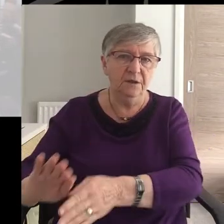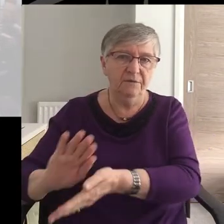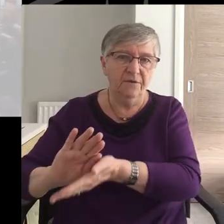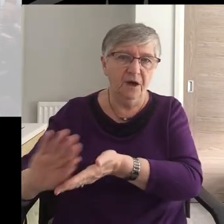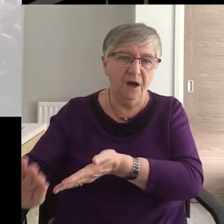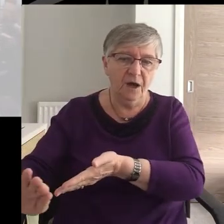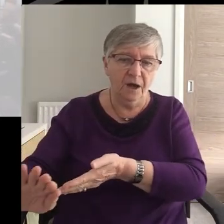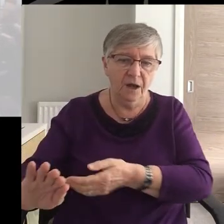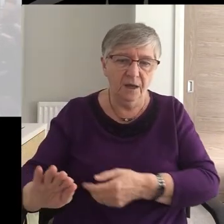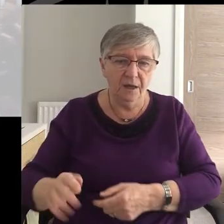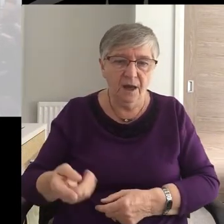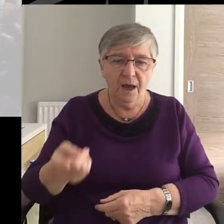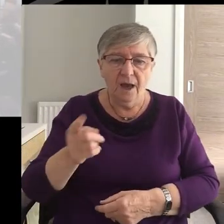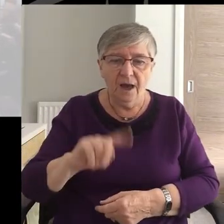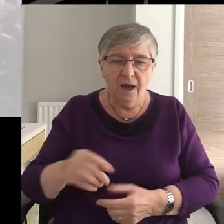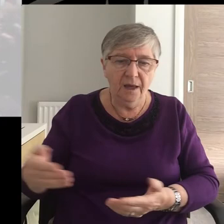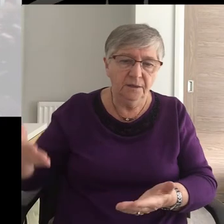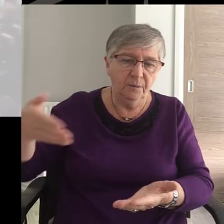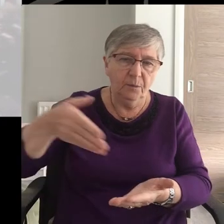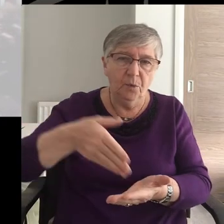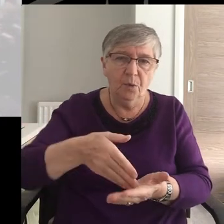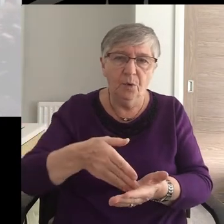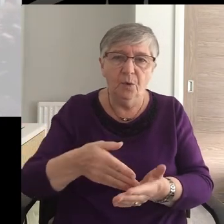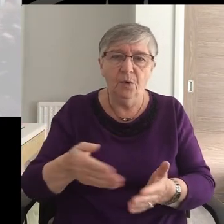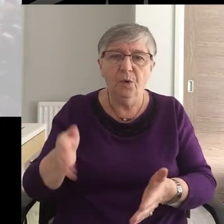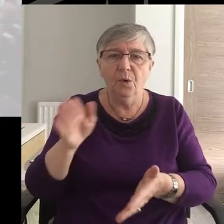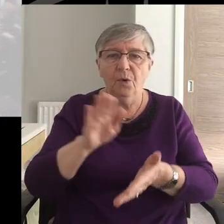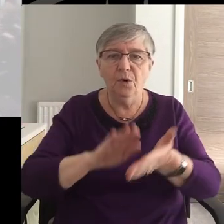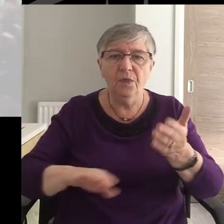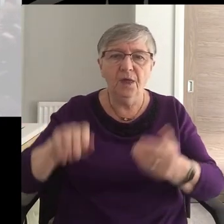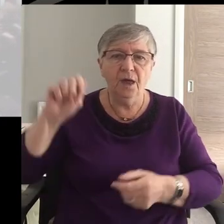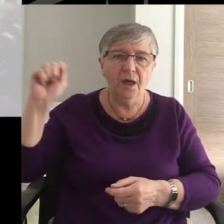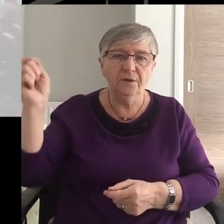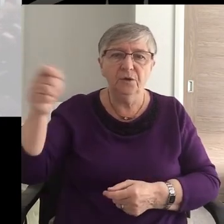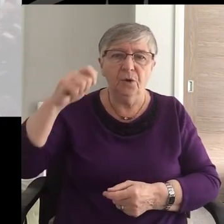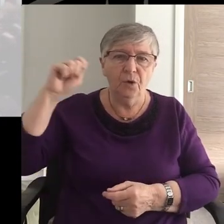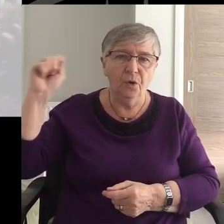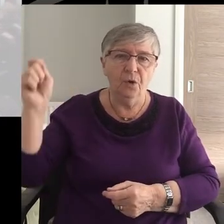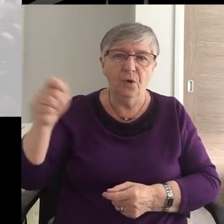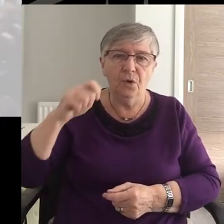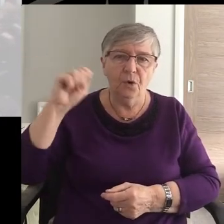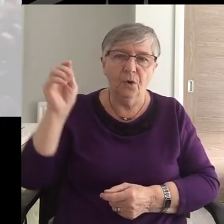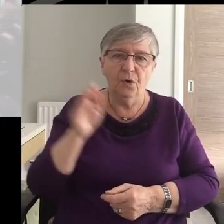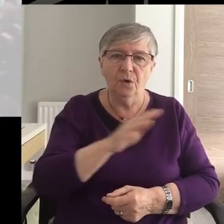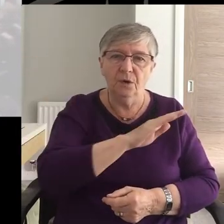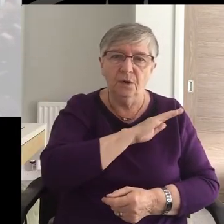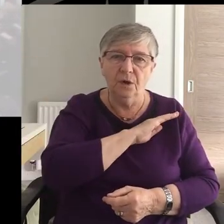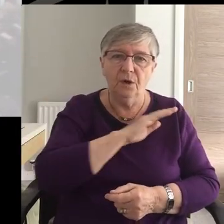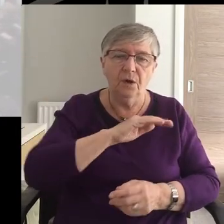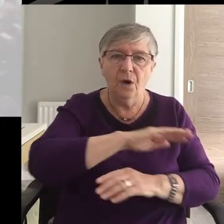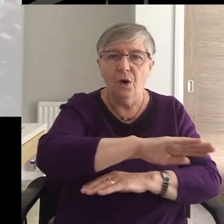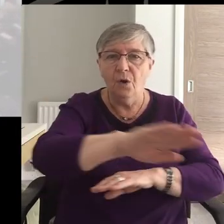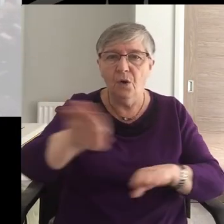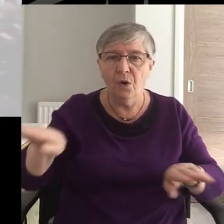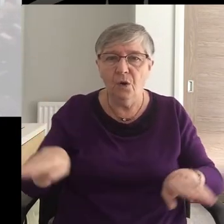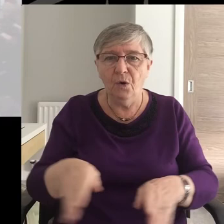be fine And o'er them over